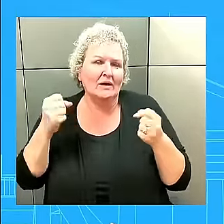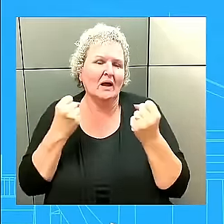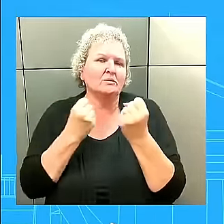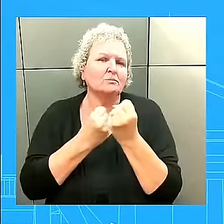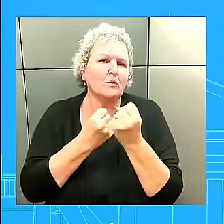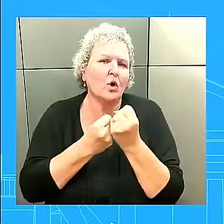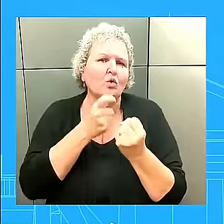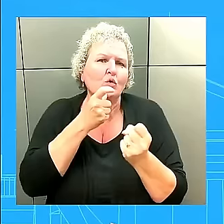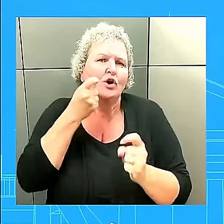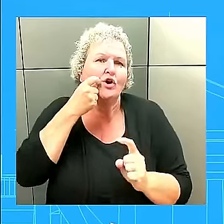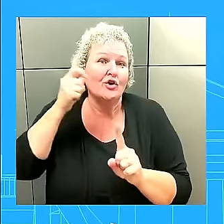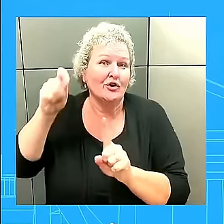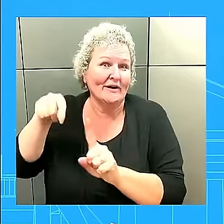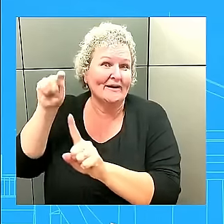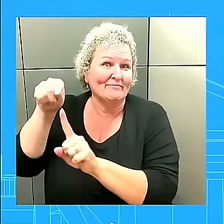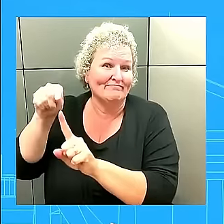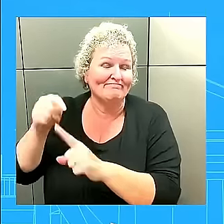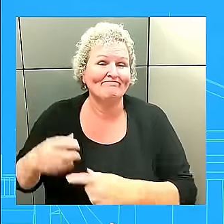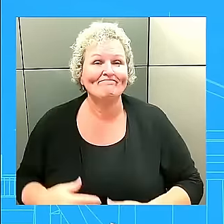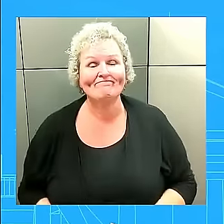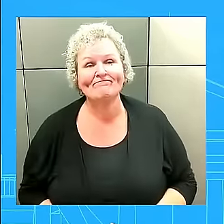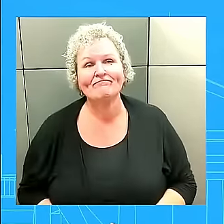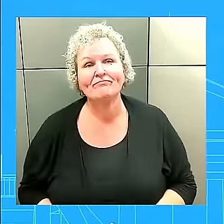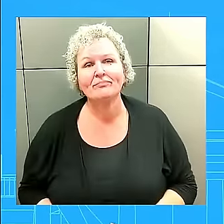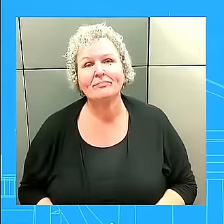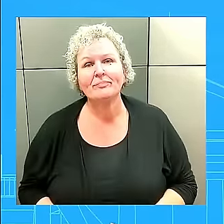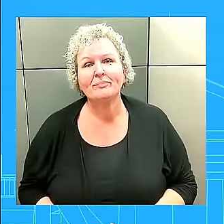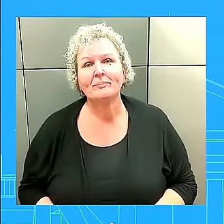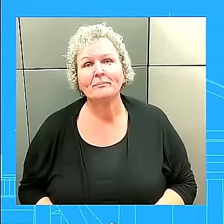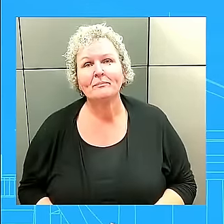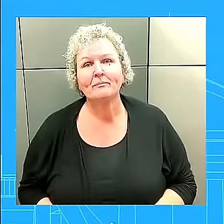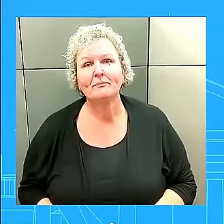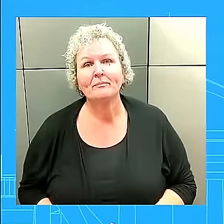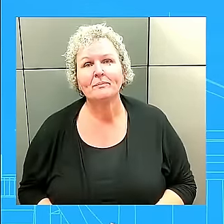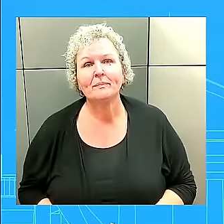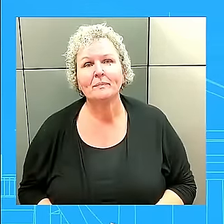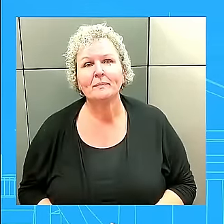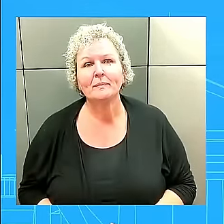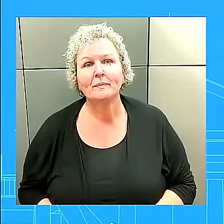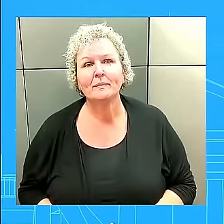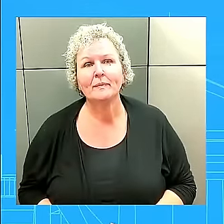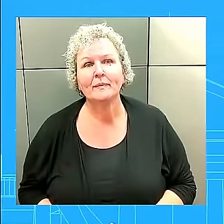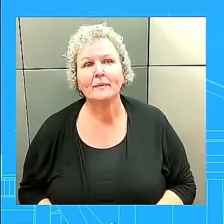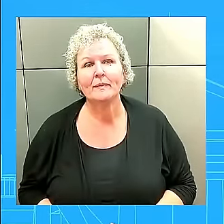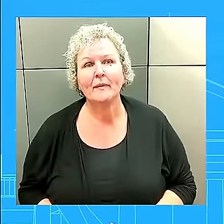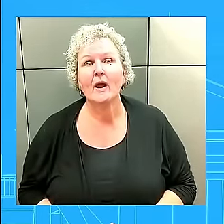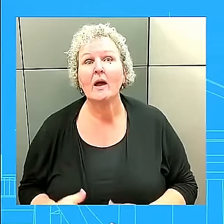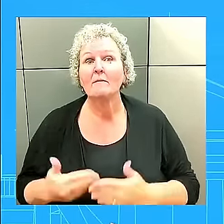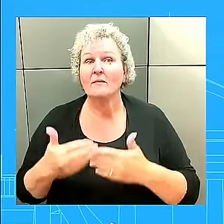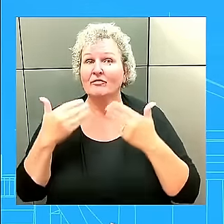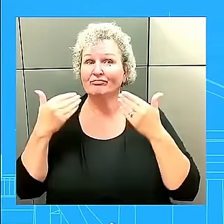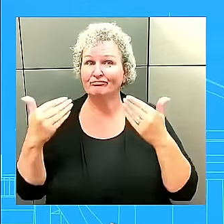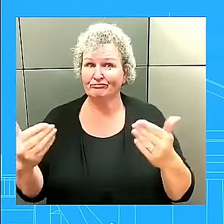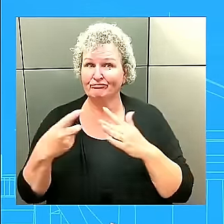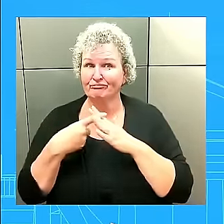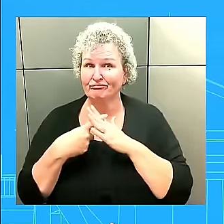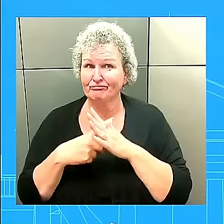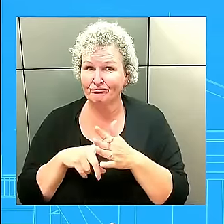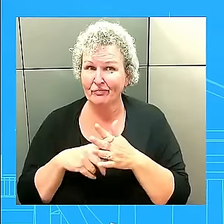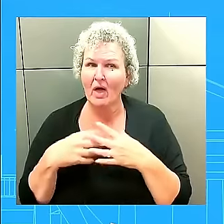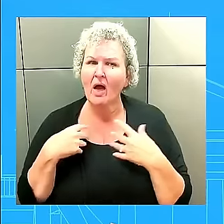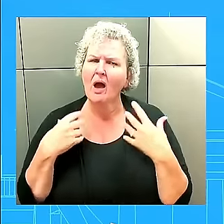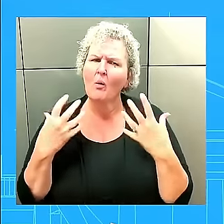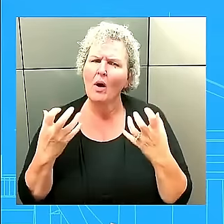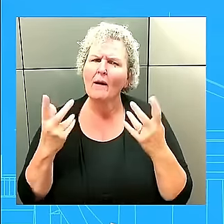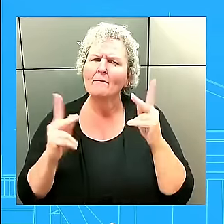So, just before I kick off on those issues, I do want to start by extending our thoughts to the victims of the horrible terrorist attack